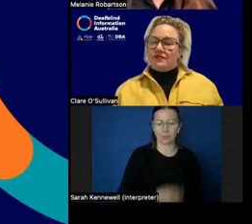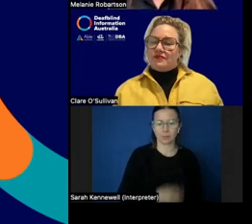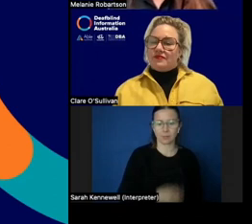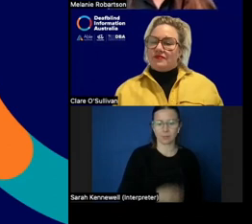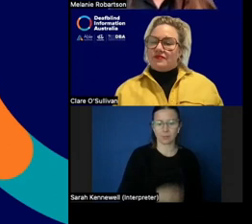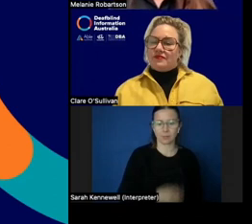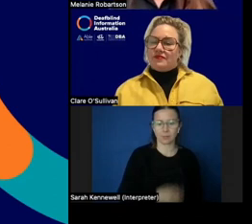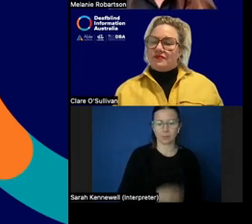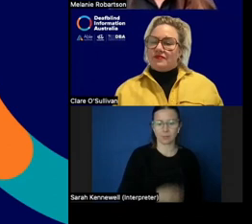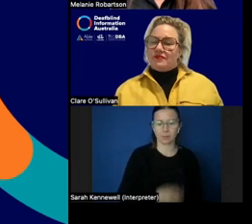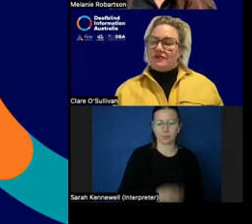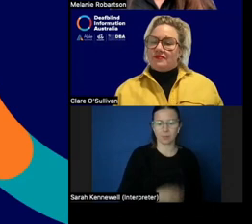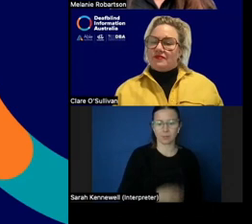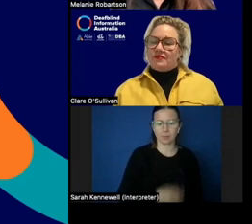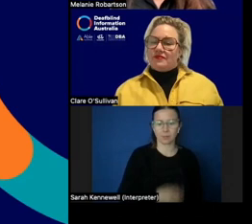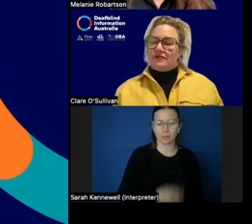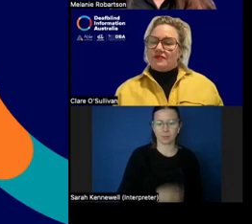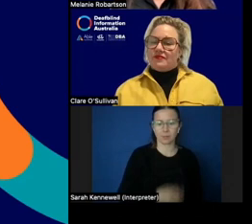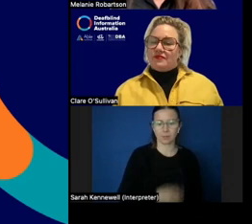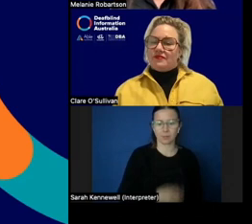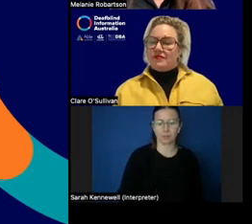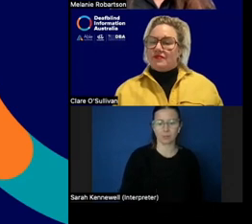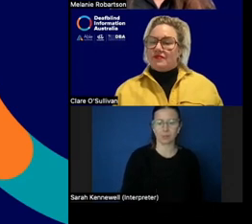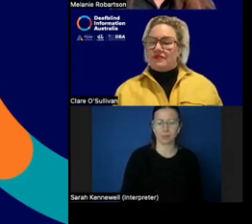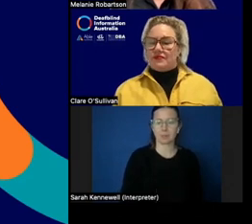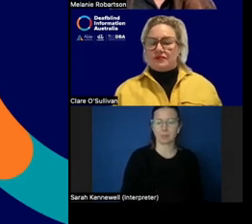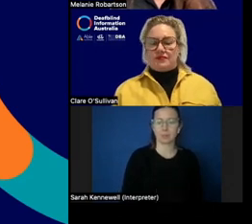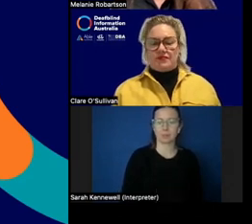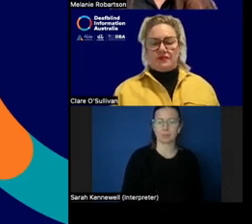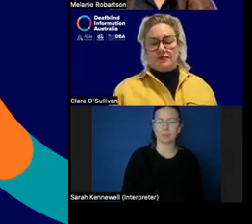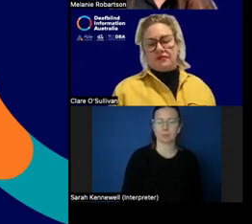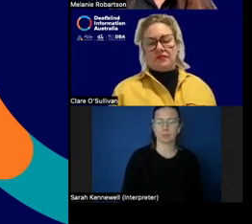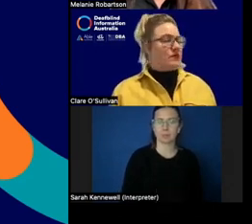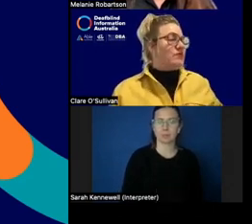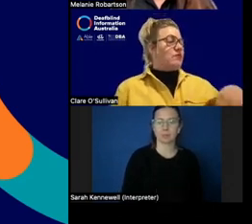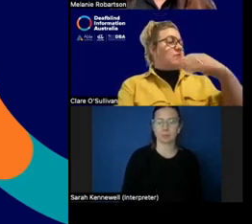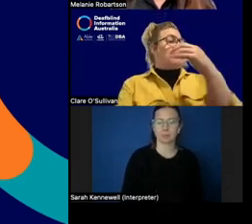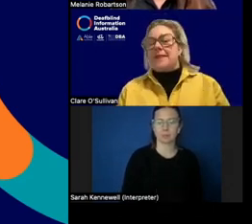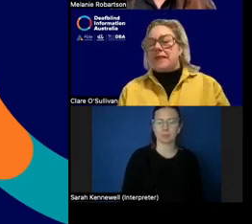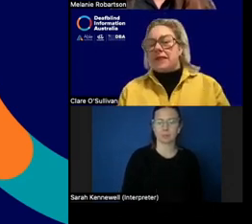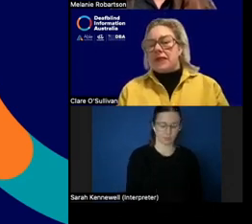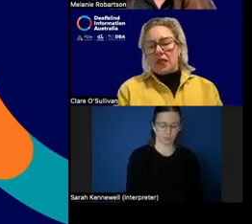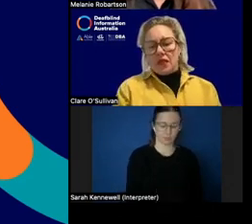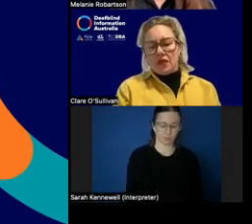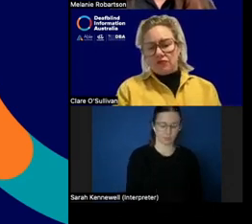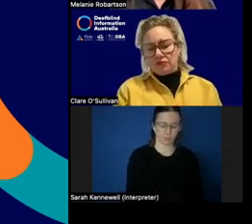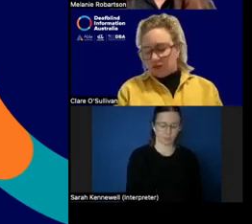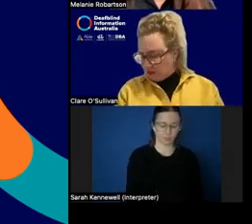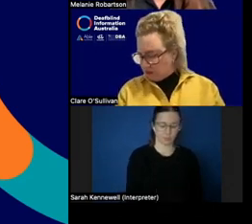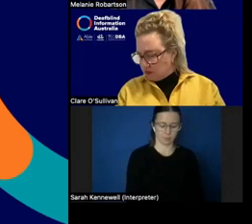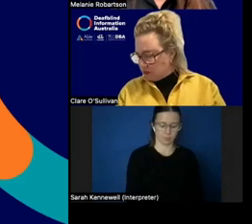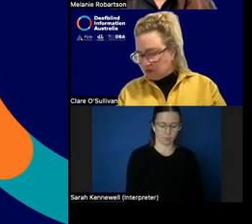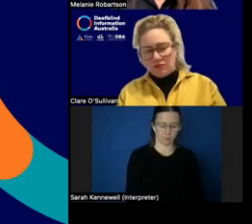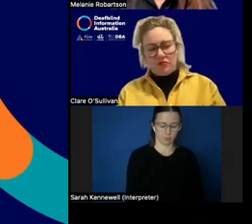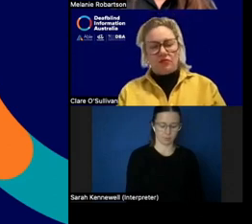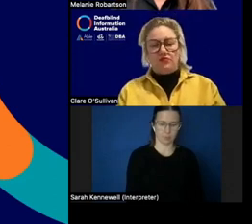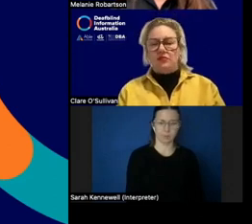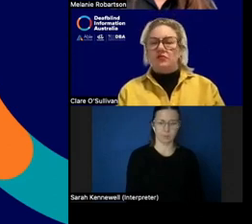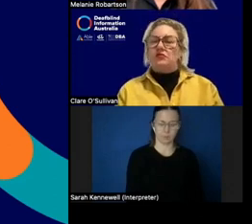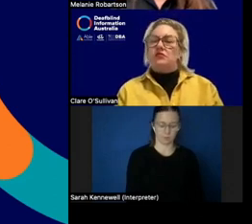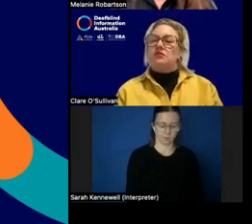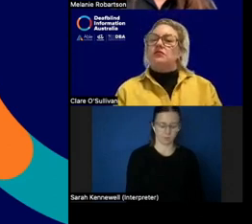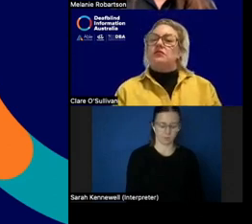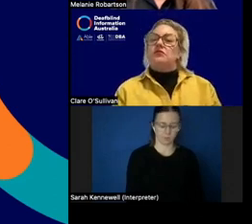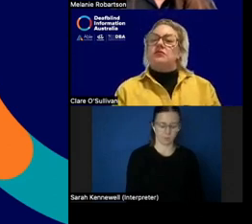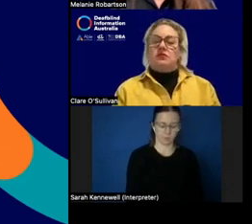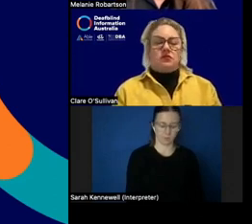Our presenters today, one of them joins me from the same land and the other presents from the lands